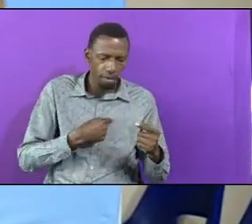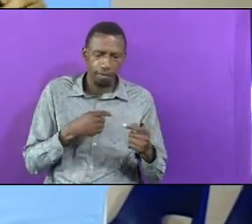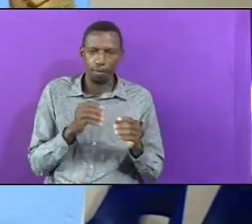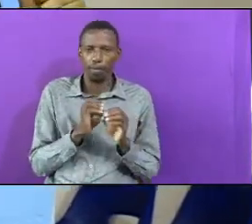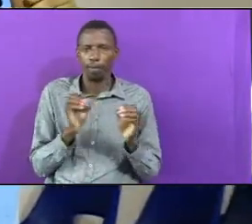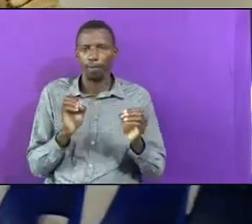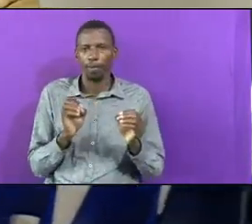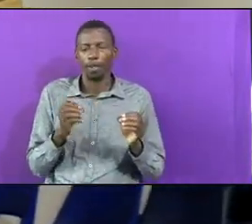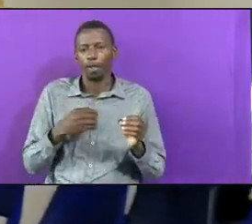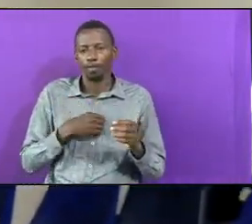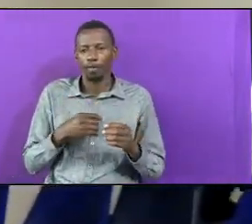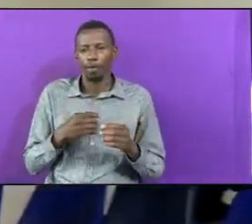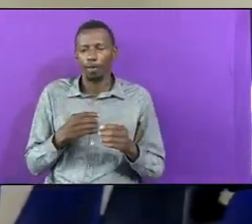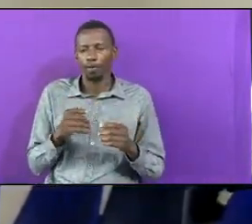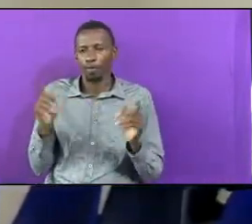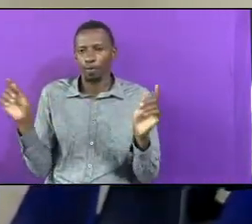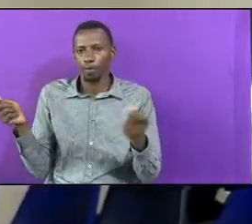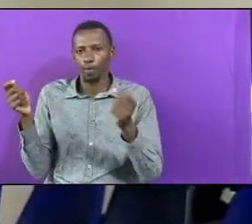That's Who I Am